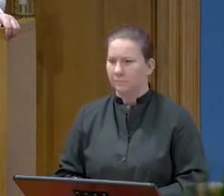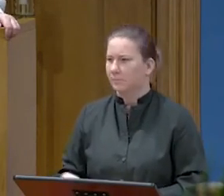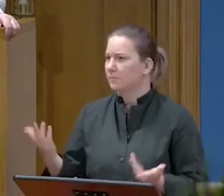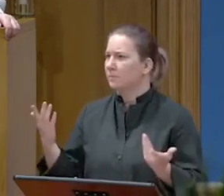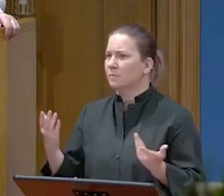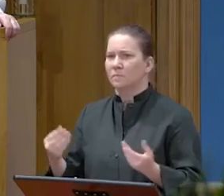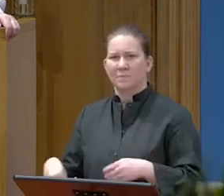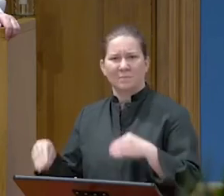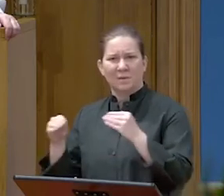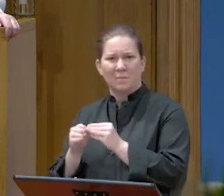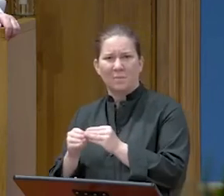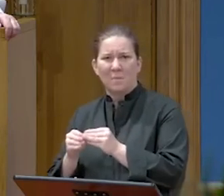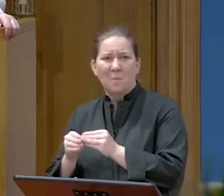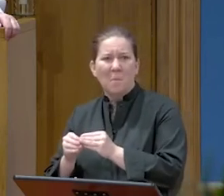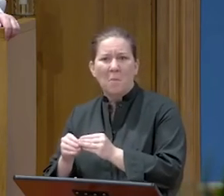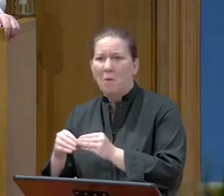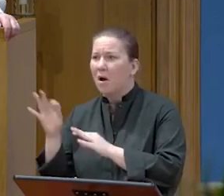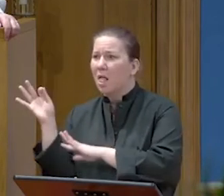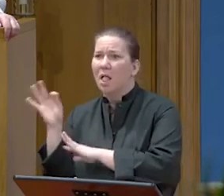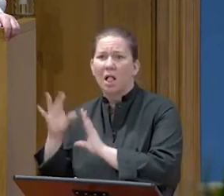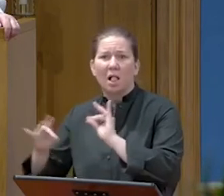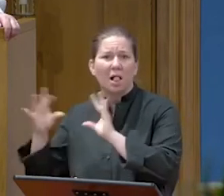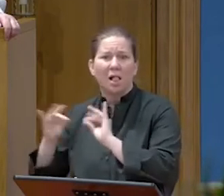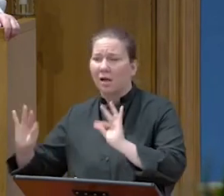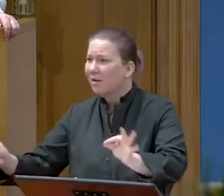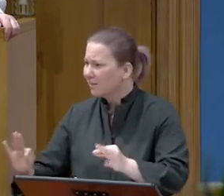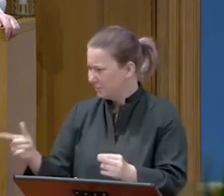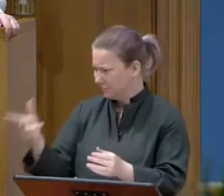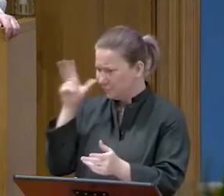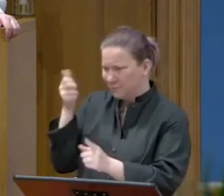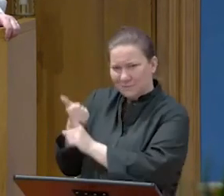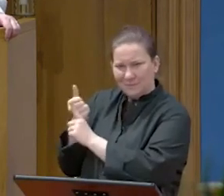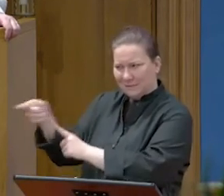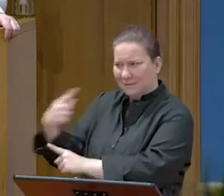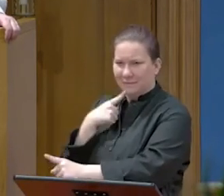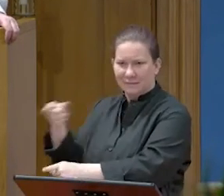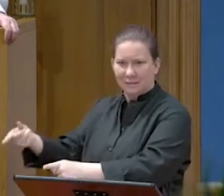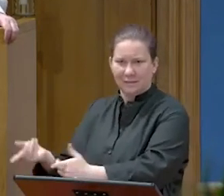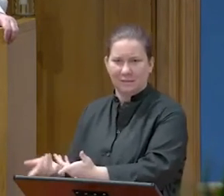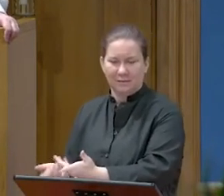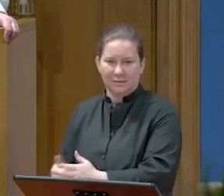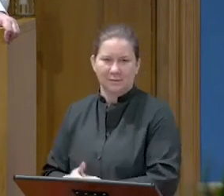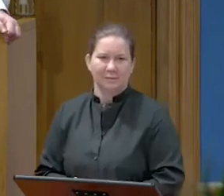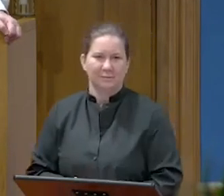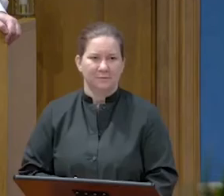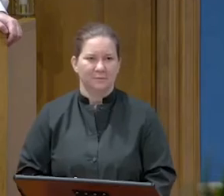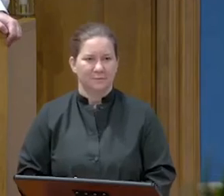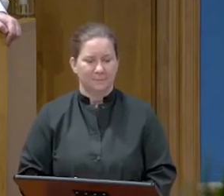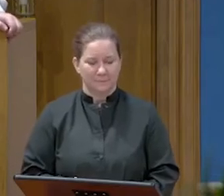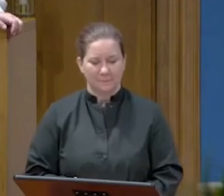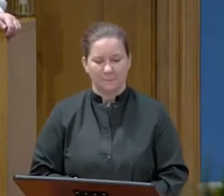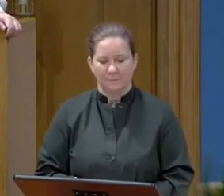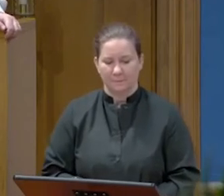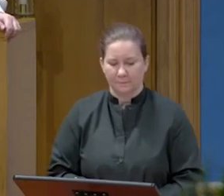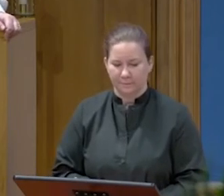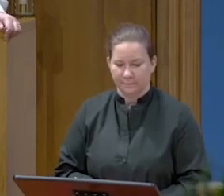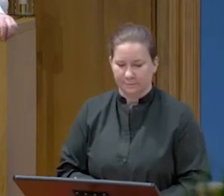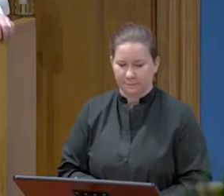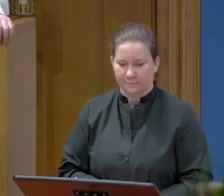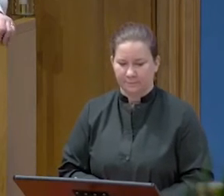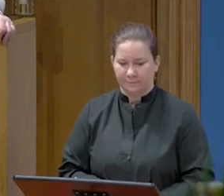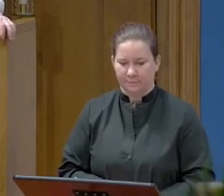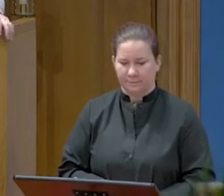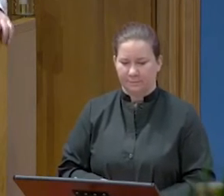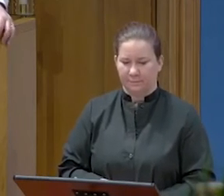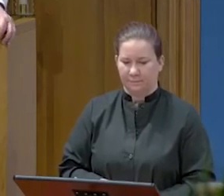do we need? We have heard it ourselves from his own lips. Then the assembly rose